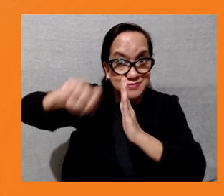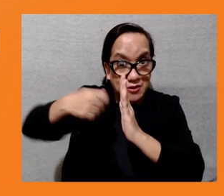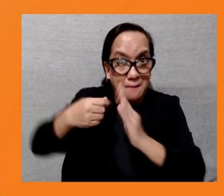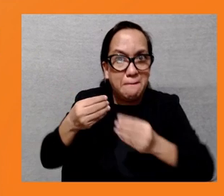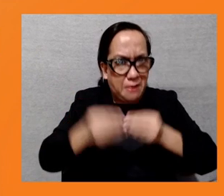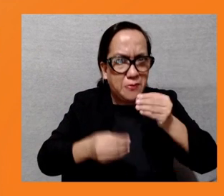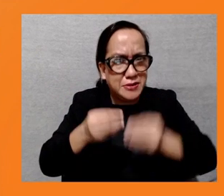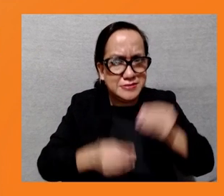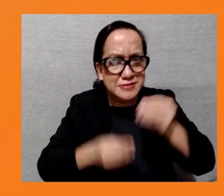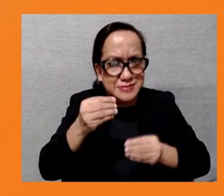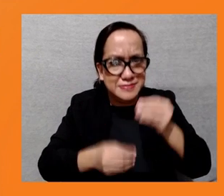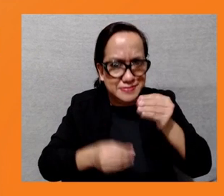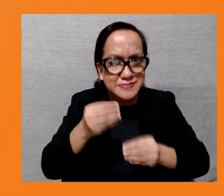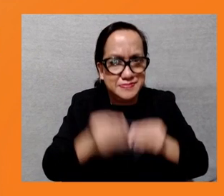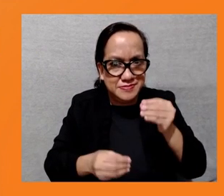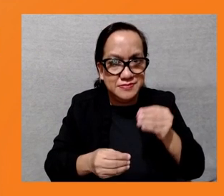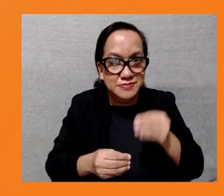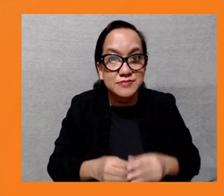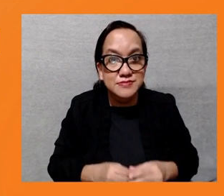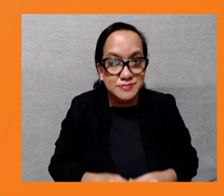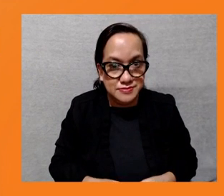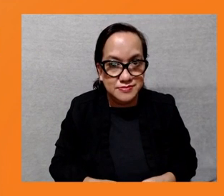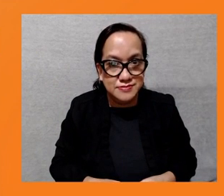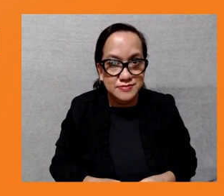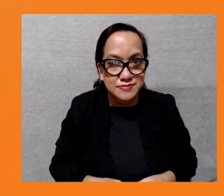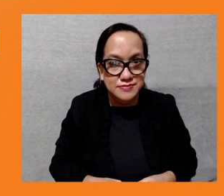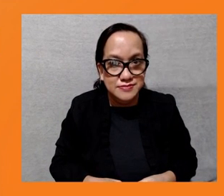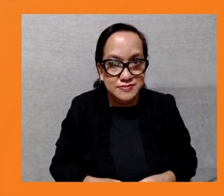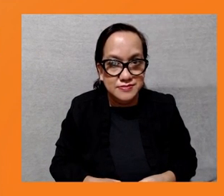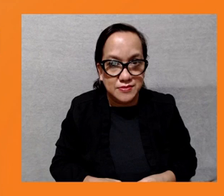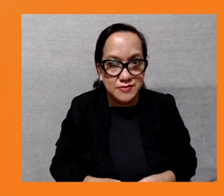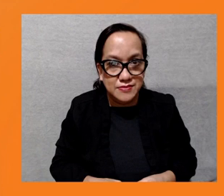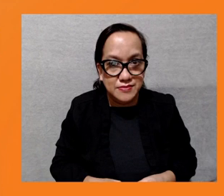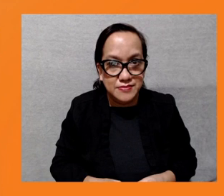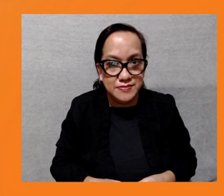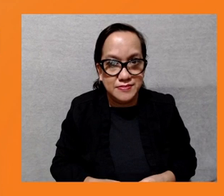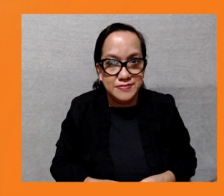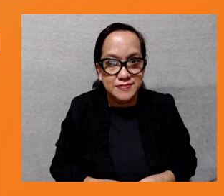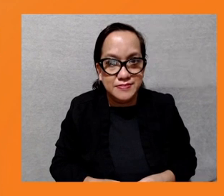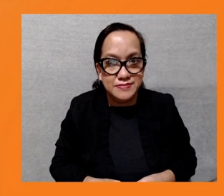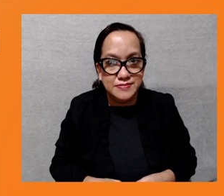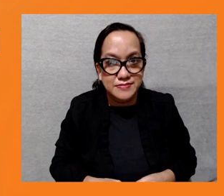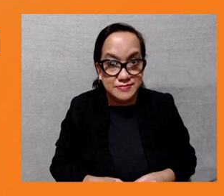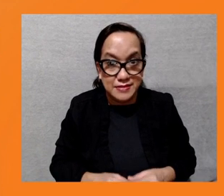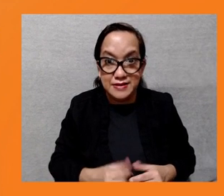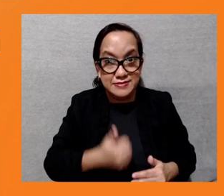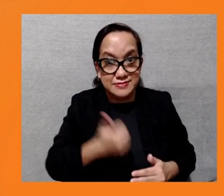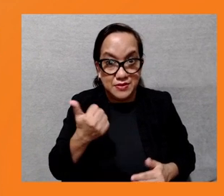So closer home is Bangalore City and